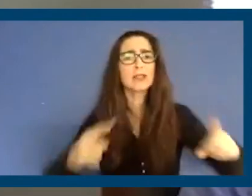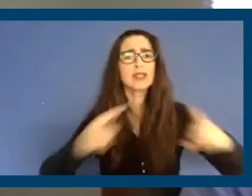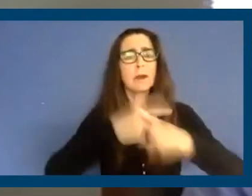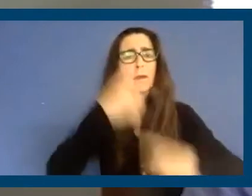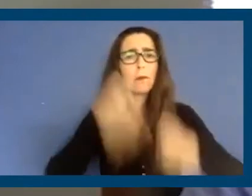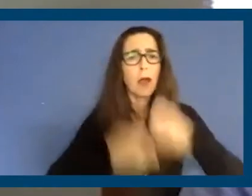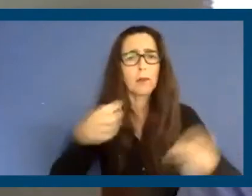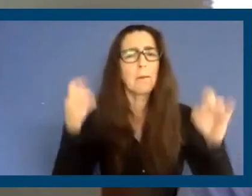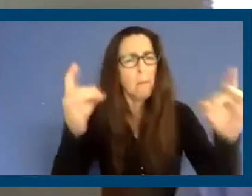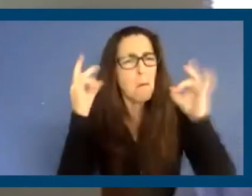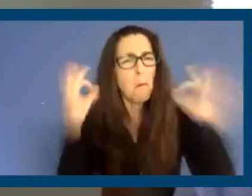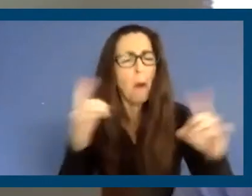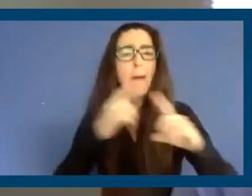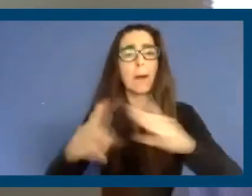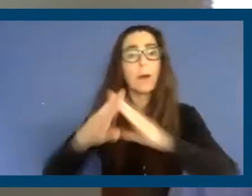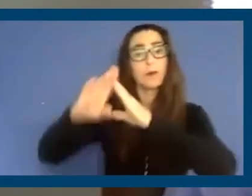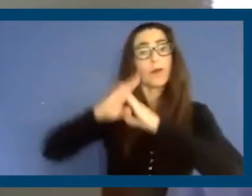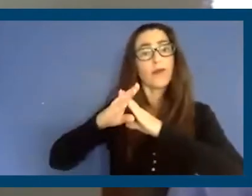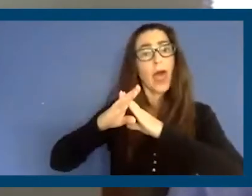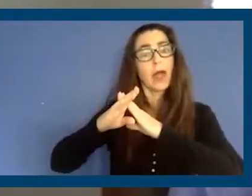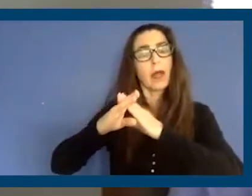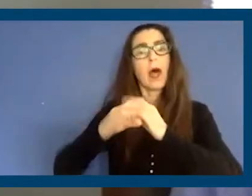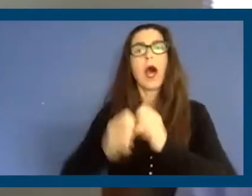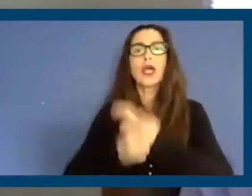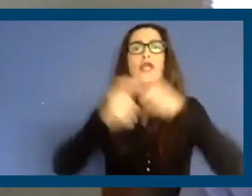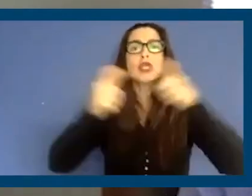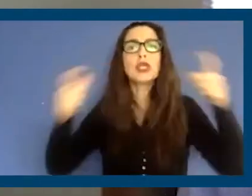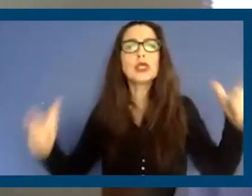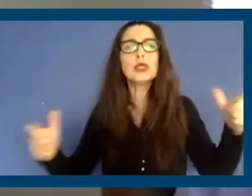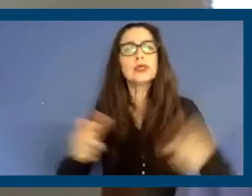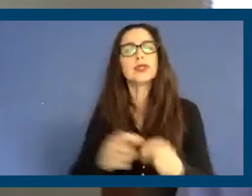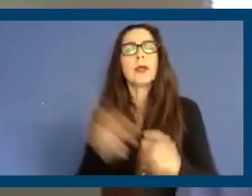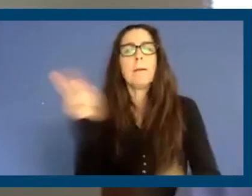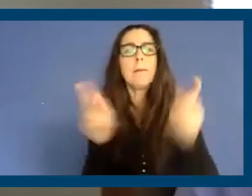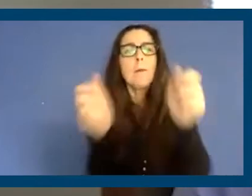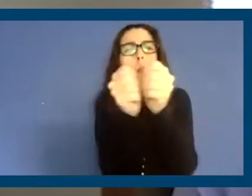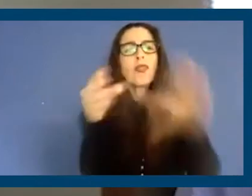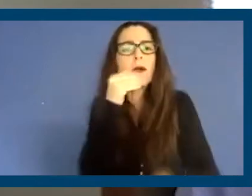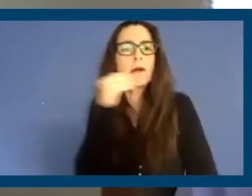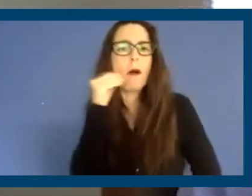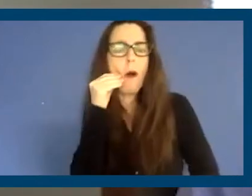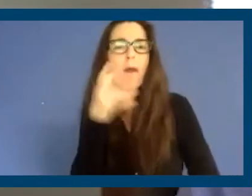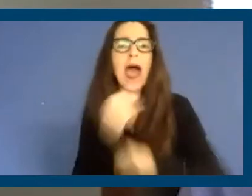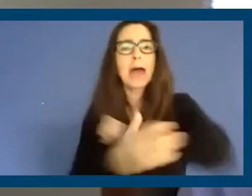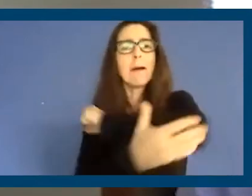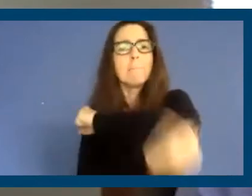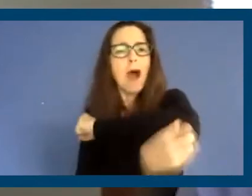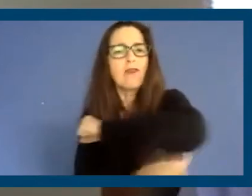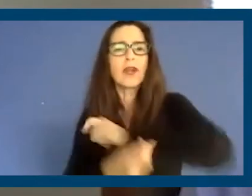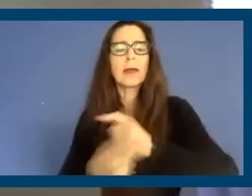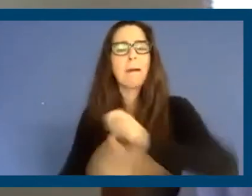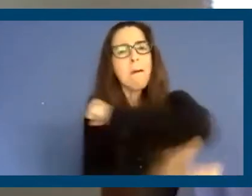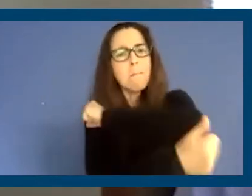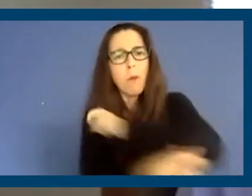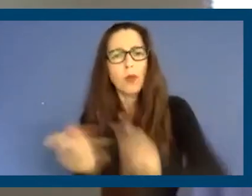but it's going to prevent a homeless crisis, and the poverty crisis that is looming before us. Because